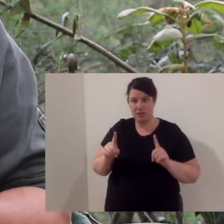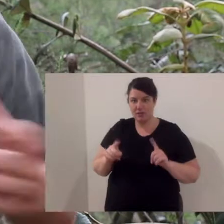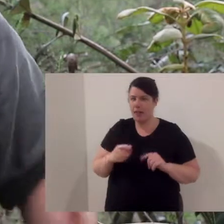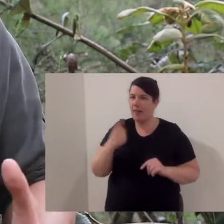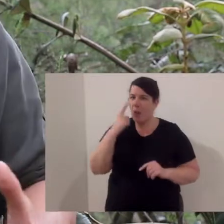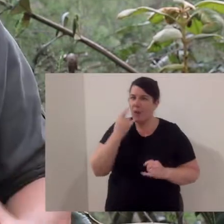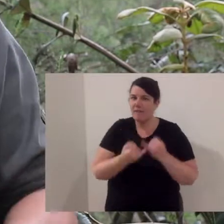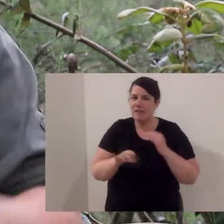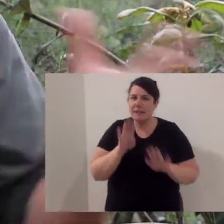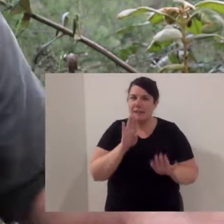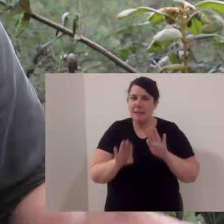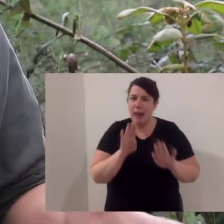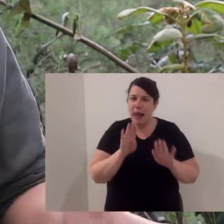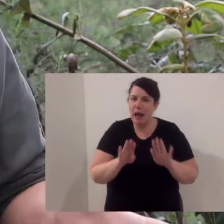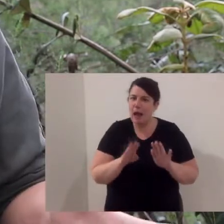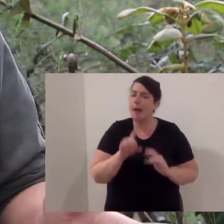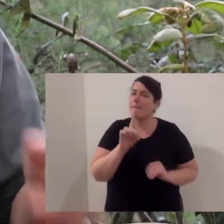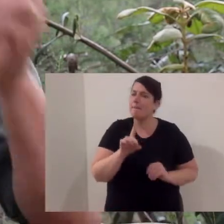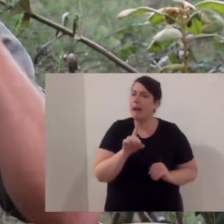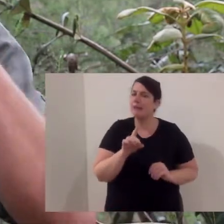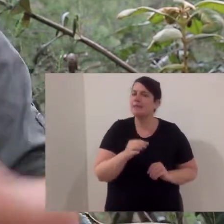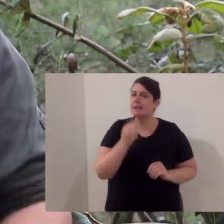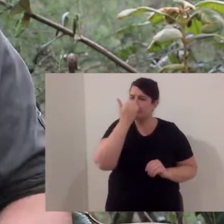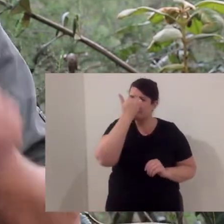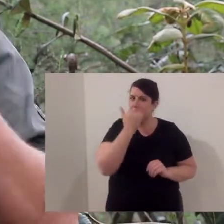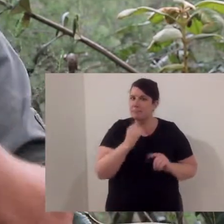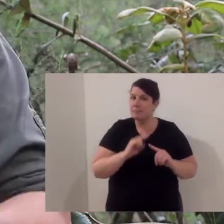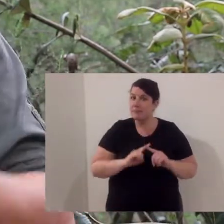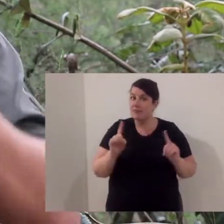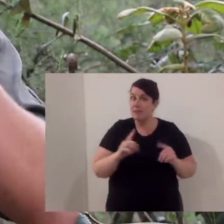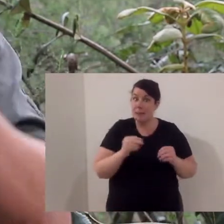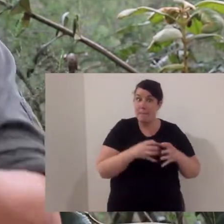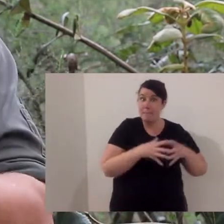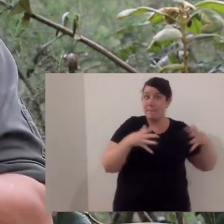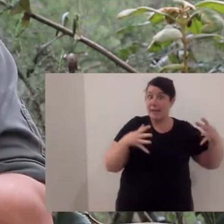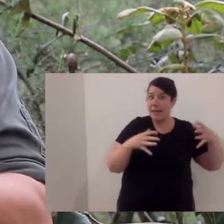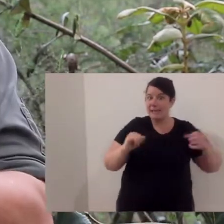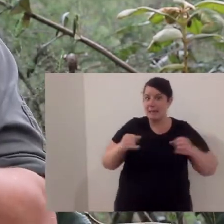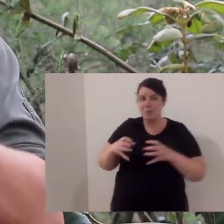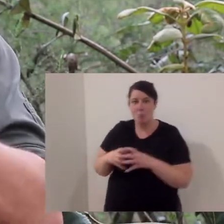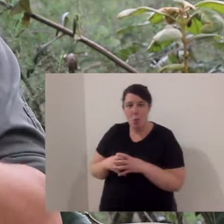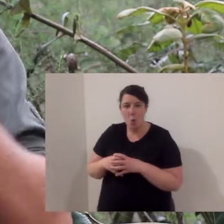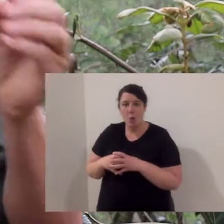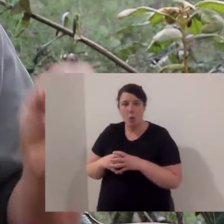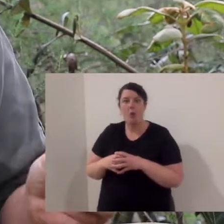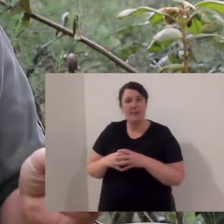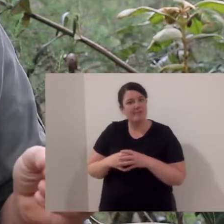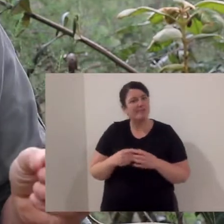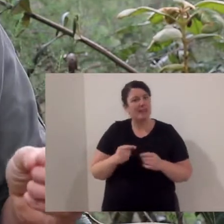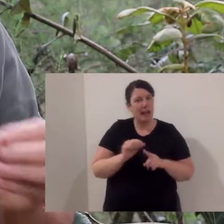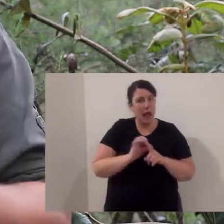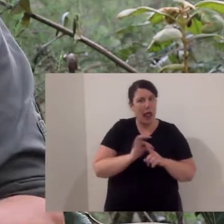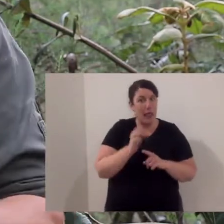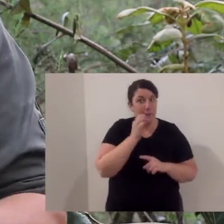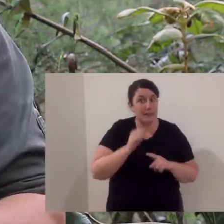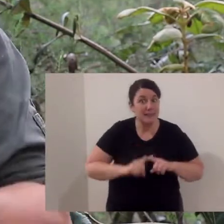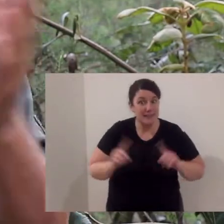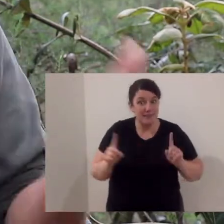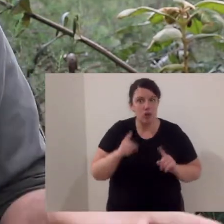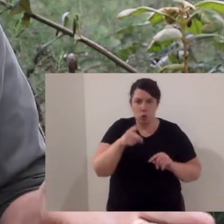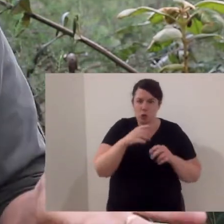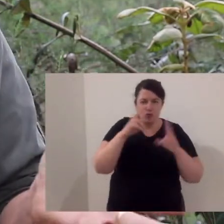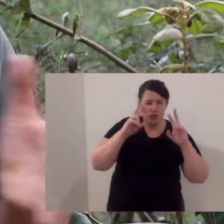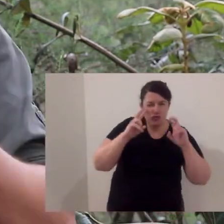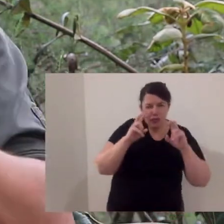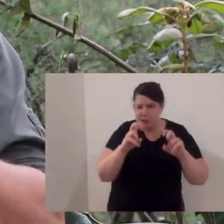ones, please draw me the four quolls. Now I know that they look similar, but there are subtle differences. Some are bigger